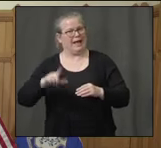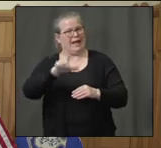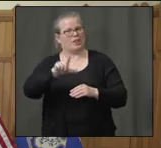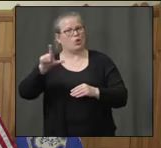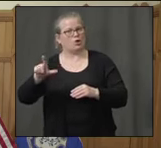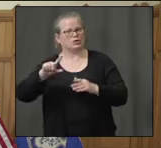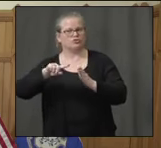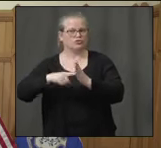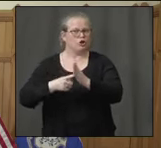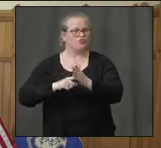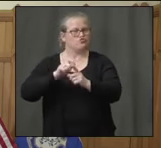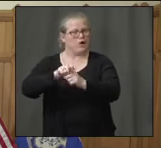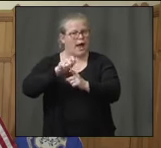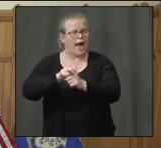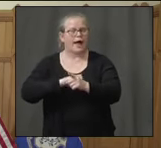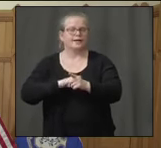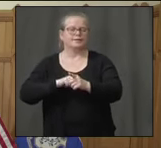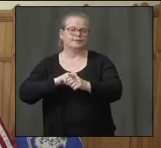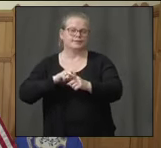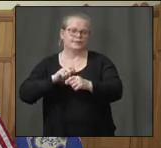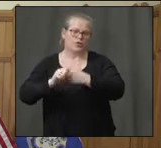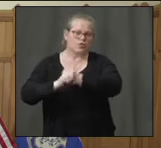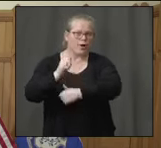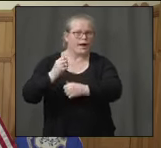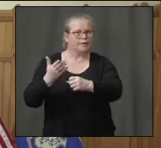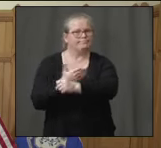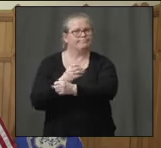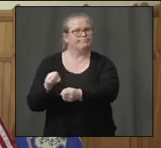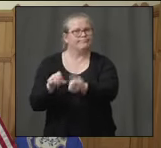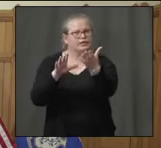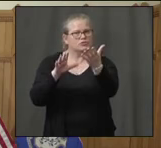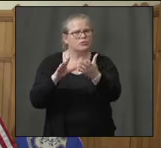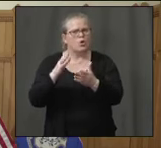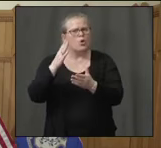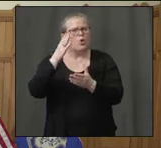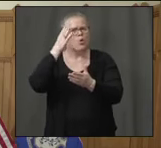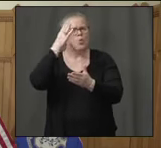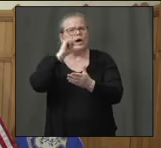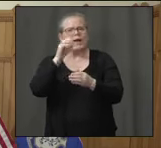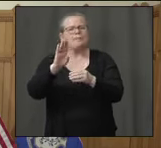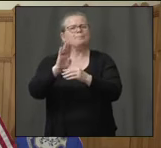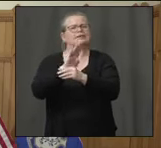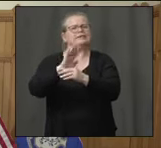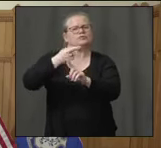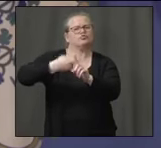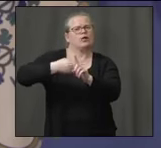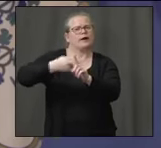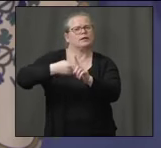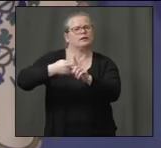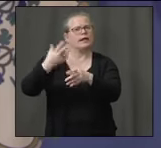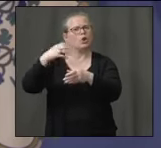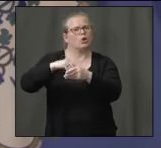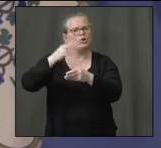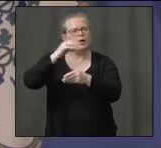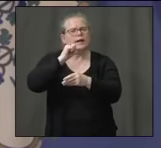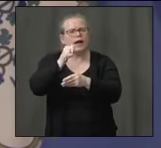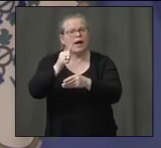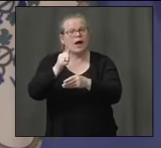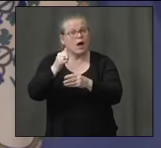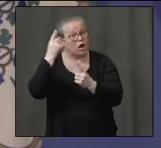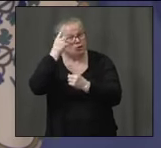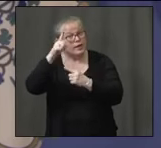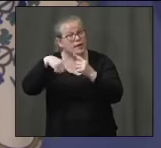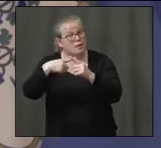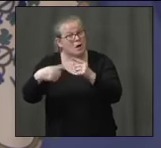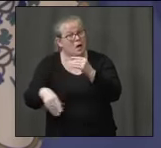Was there a reason that commercial tenants were not included? And is there any thought about adding? Let me think